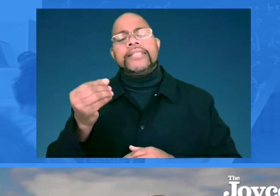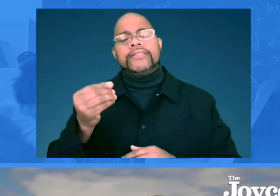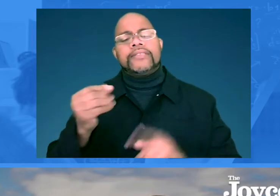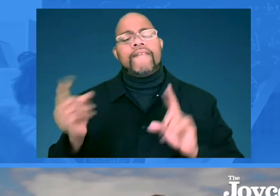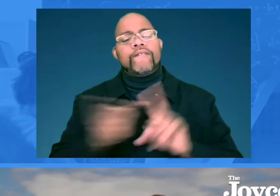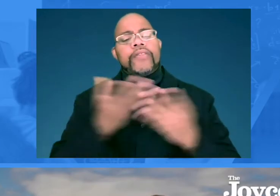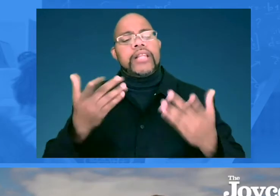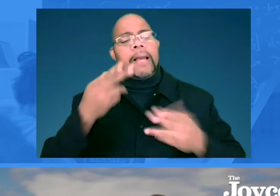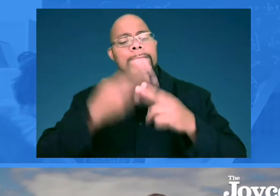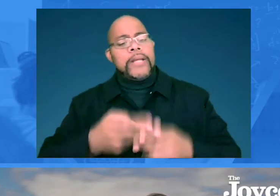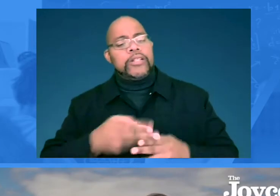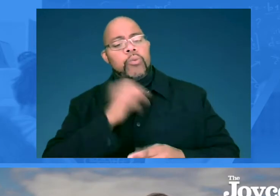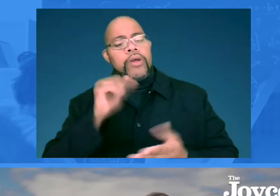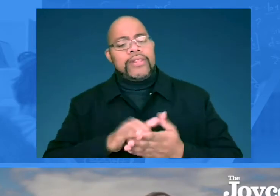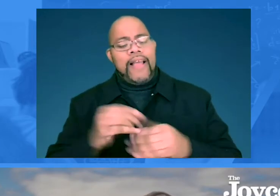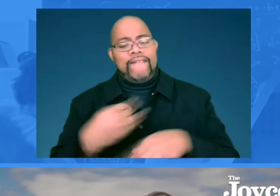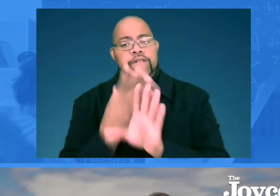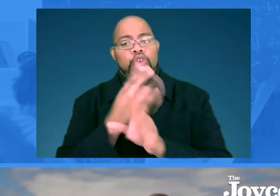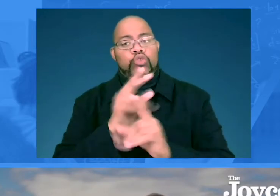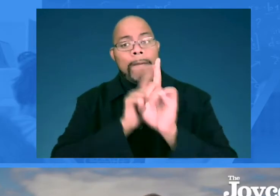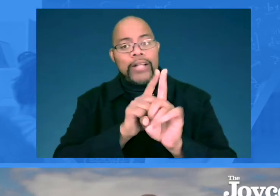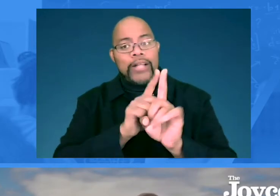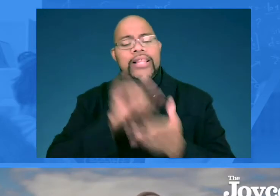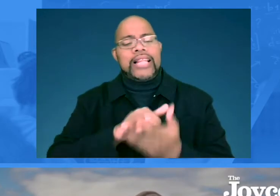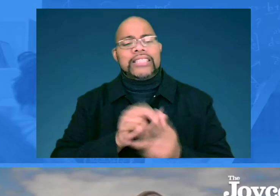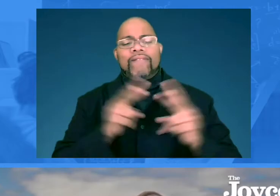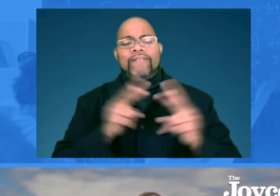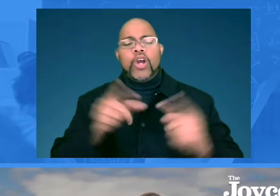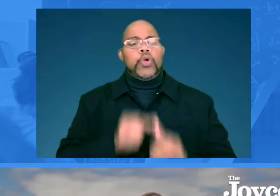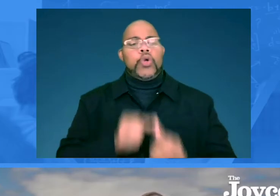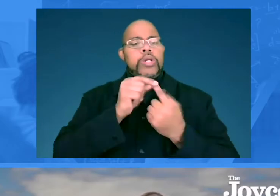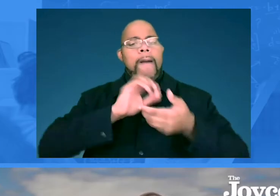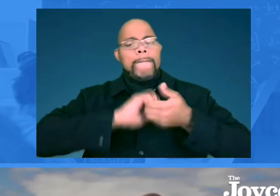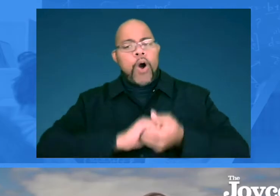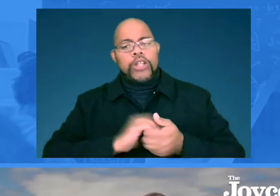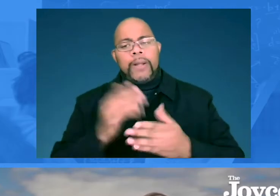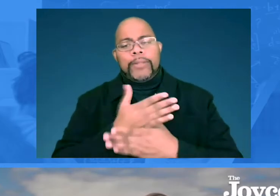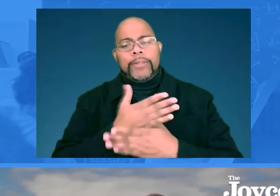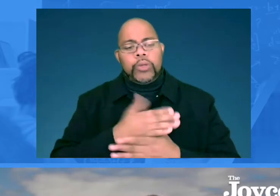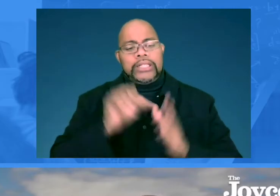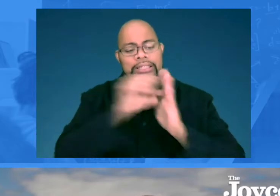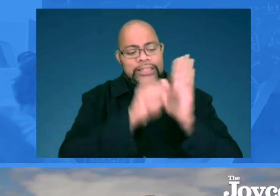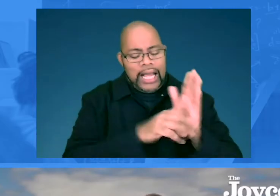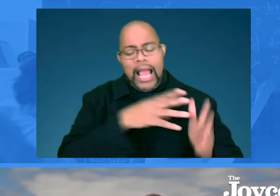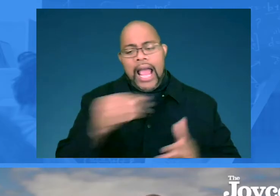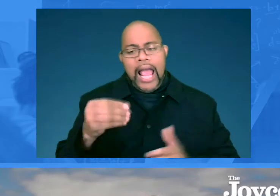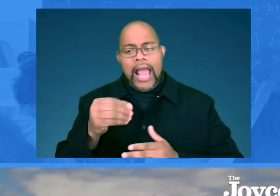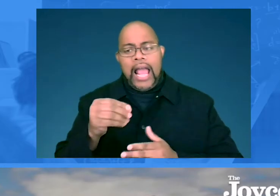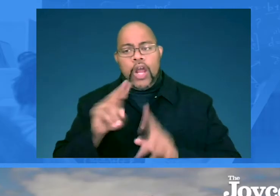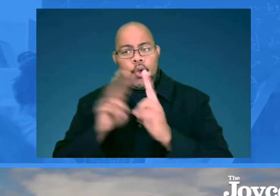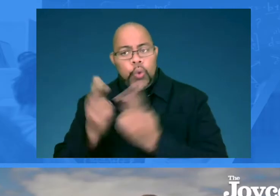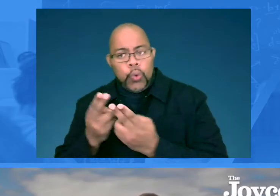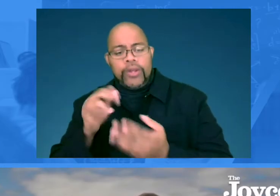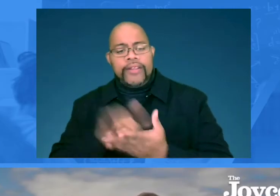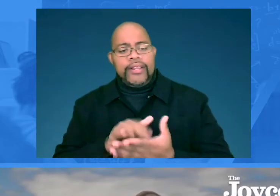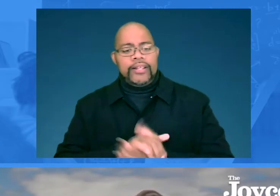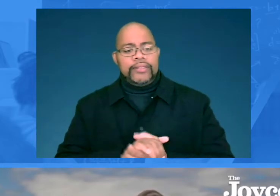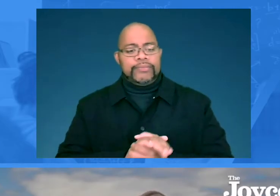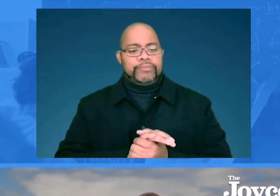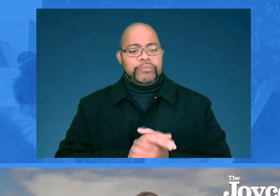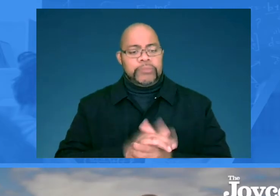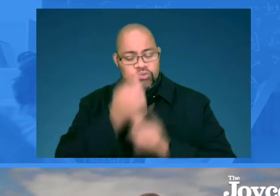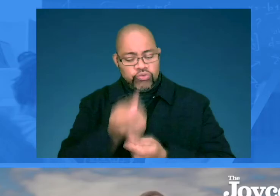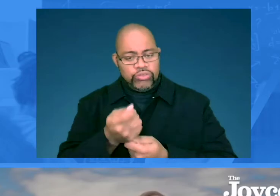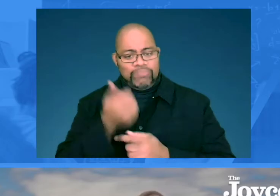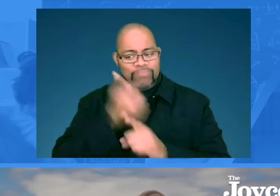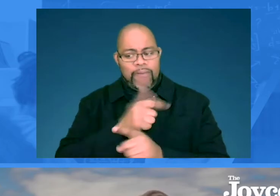now. And the first thing that she mentioned was the virtual mentoring. And this is a very unique partnership between the state and the unions,